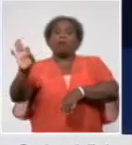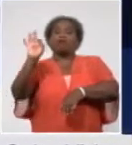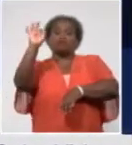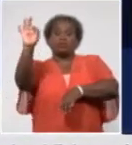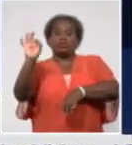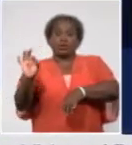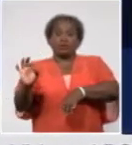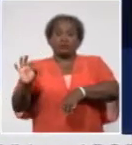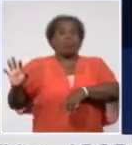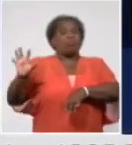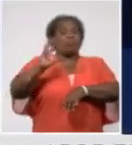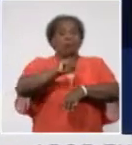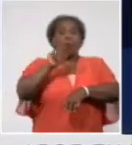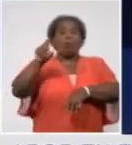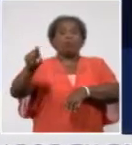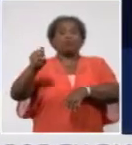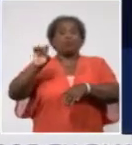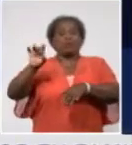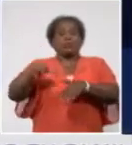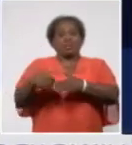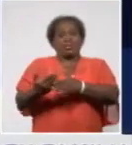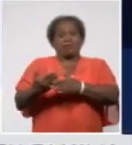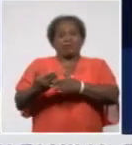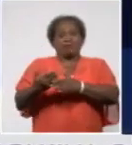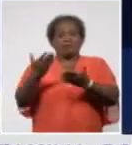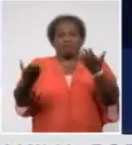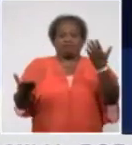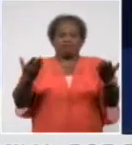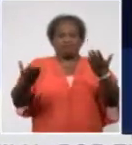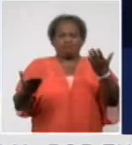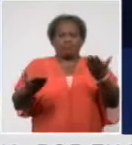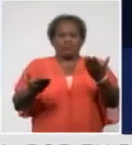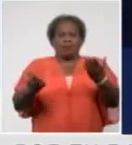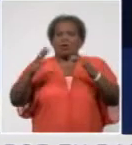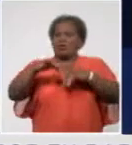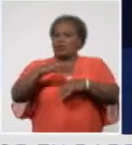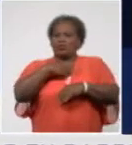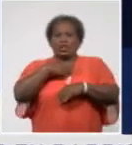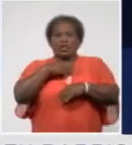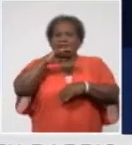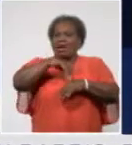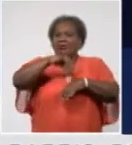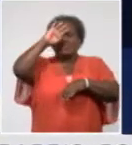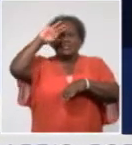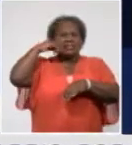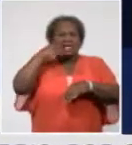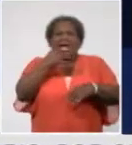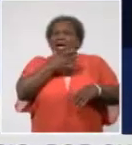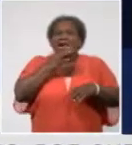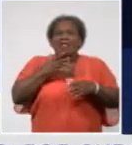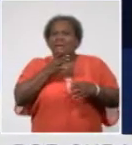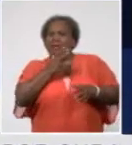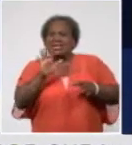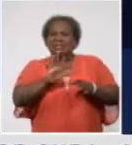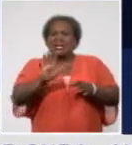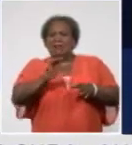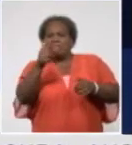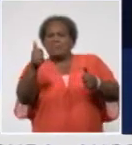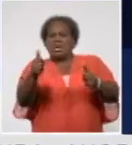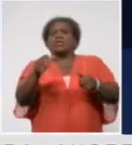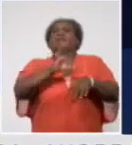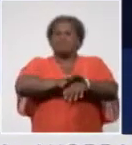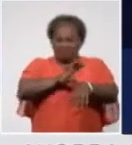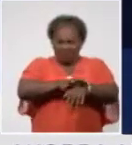395 or 82% have responded well to treatment and been